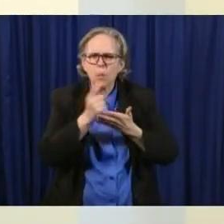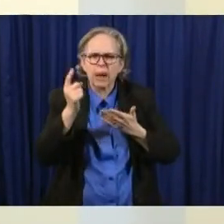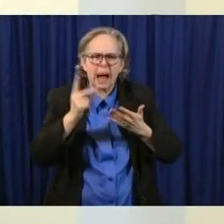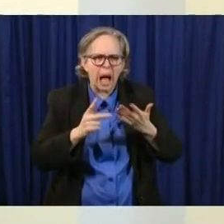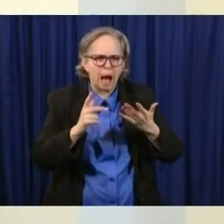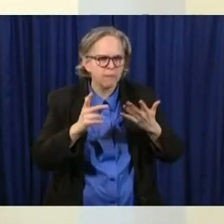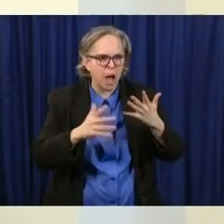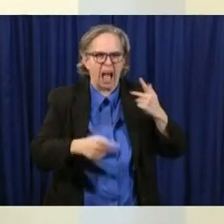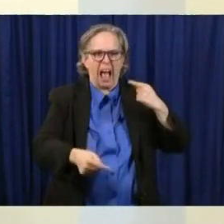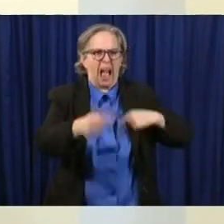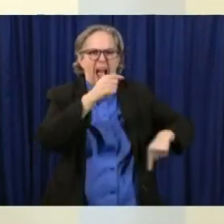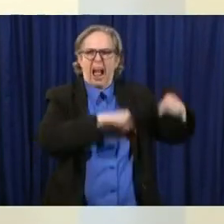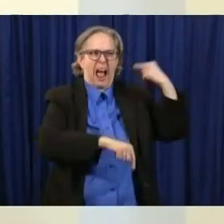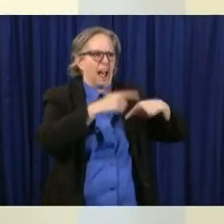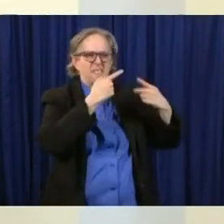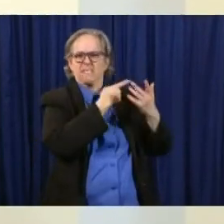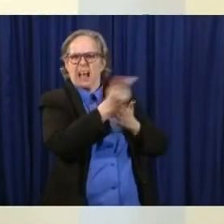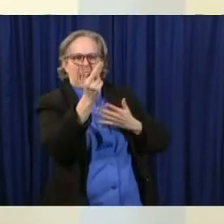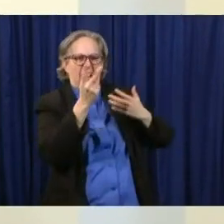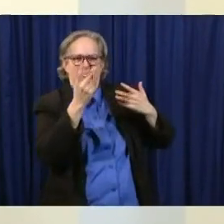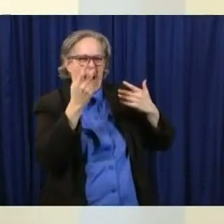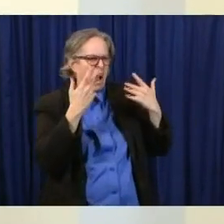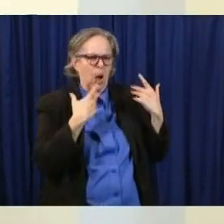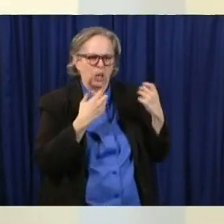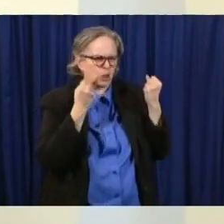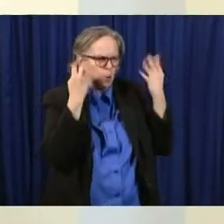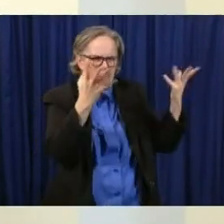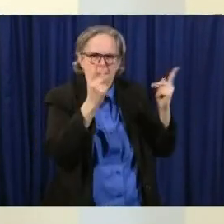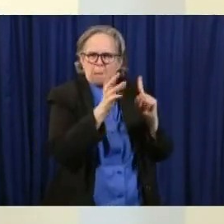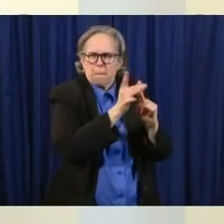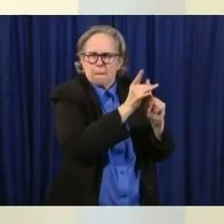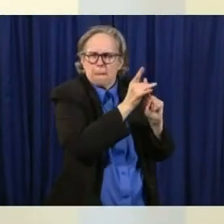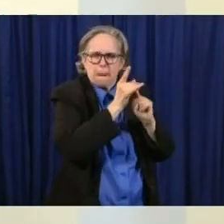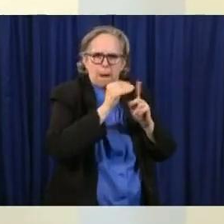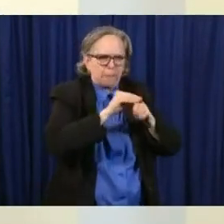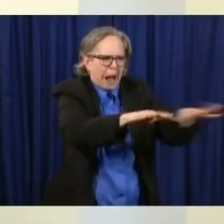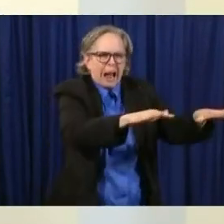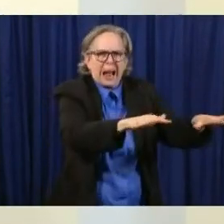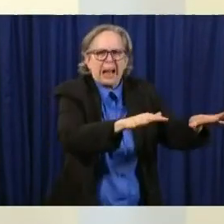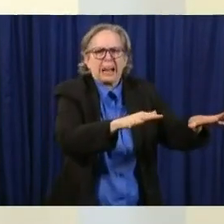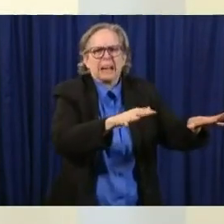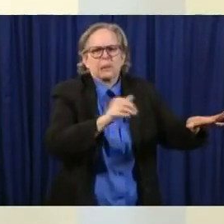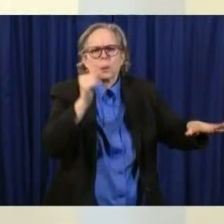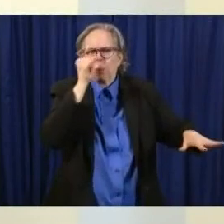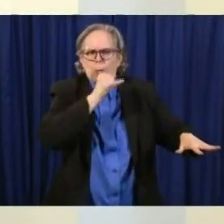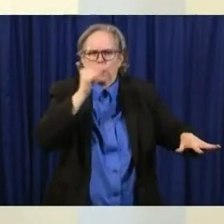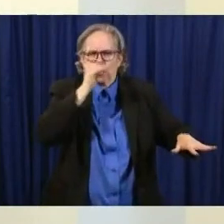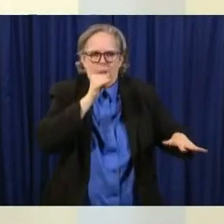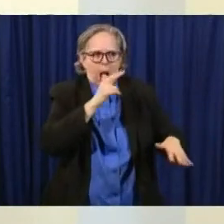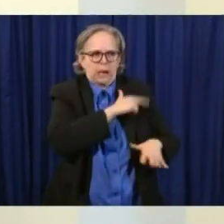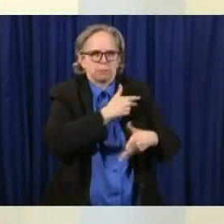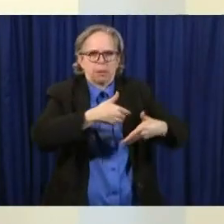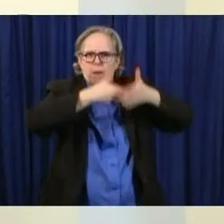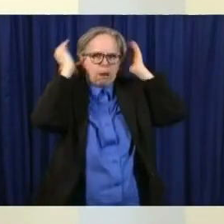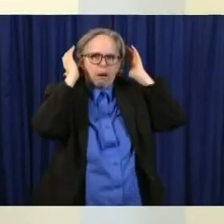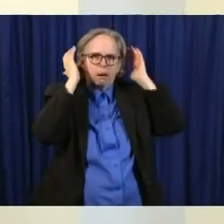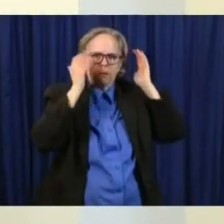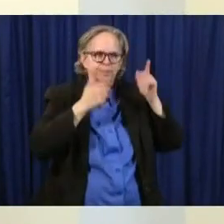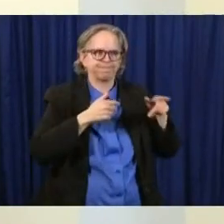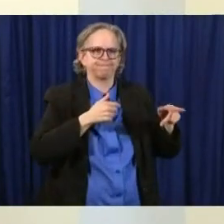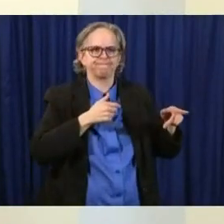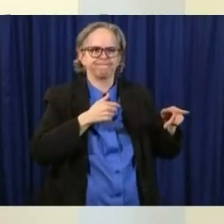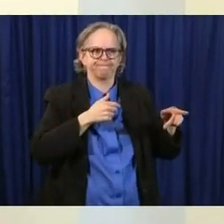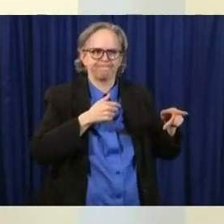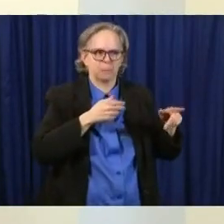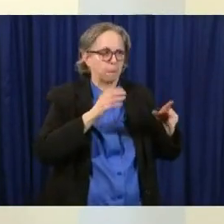that there were just way too many there's too little we knew and way too many people getting sick and dying so it's not just who dies but who gets very